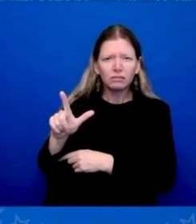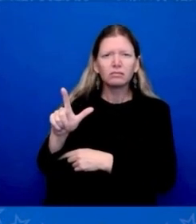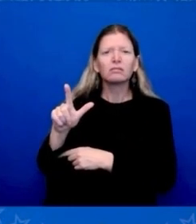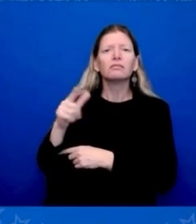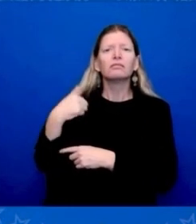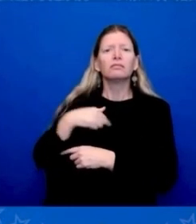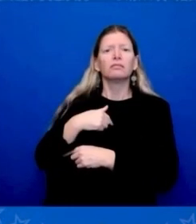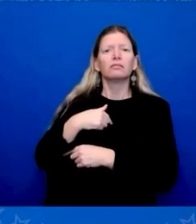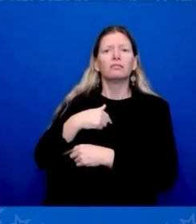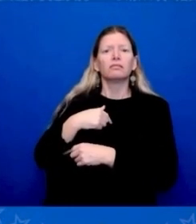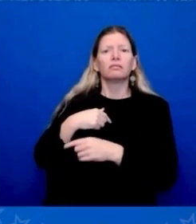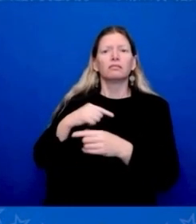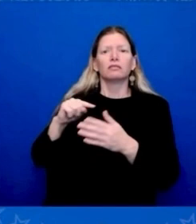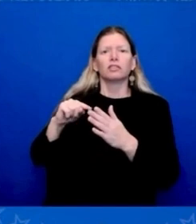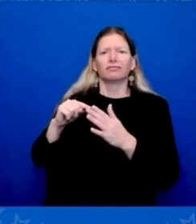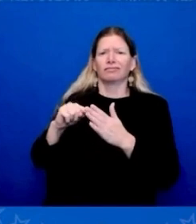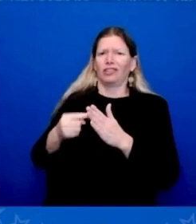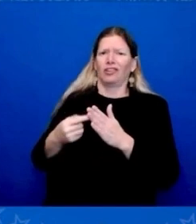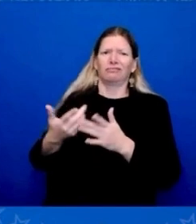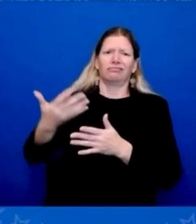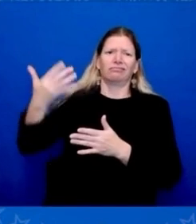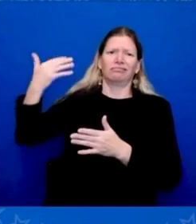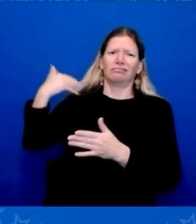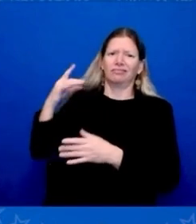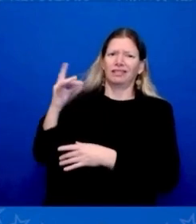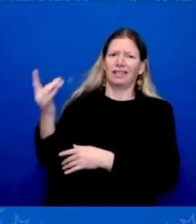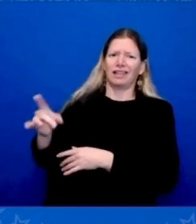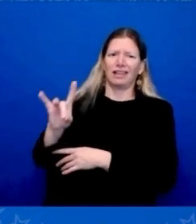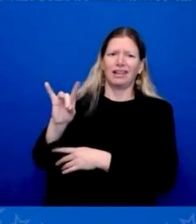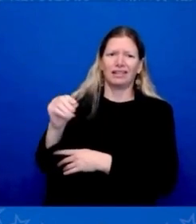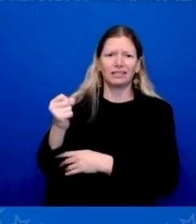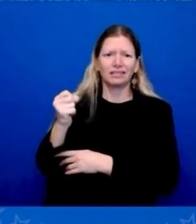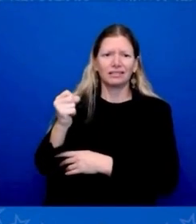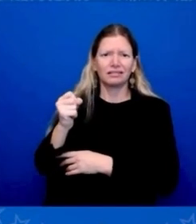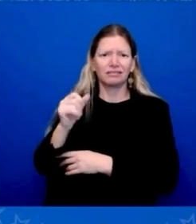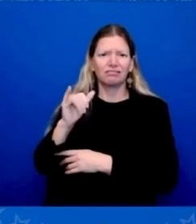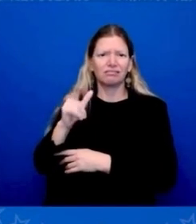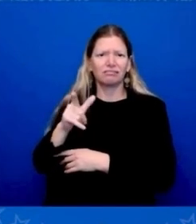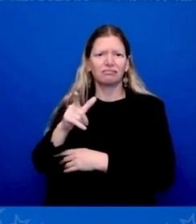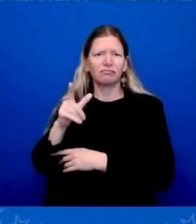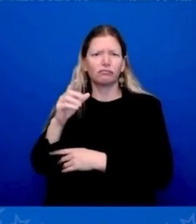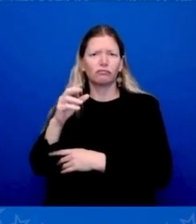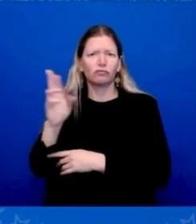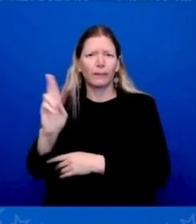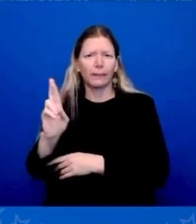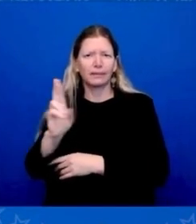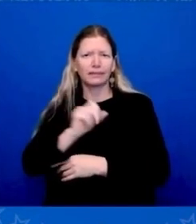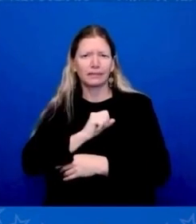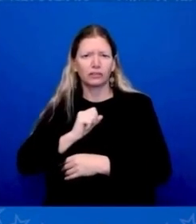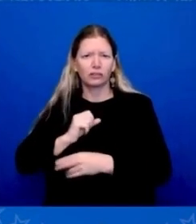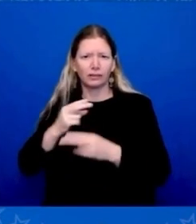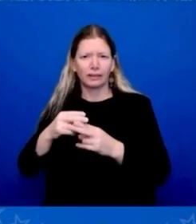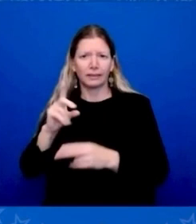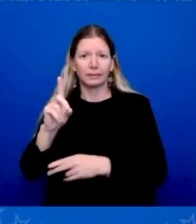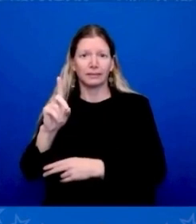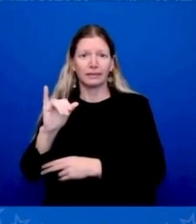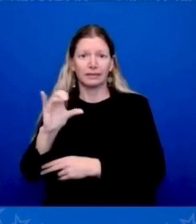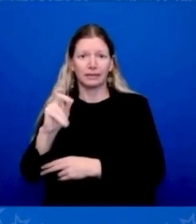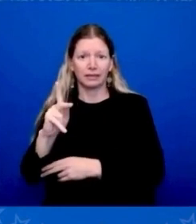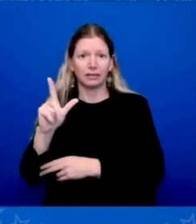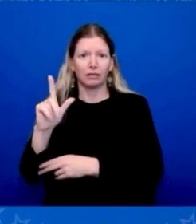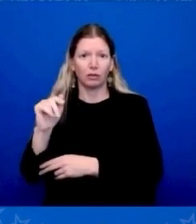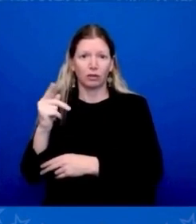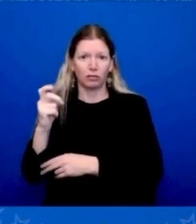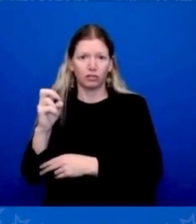senator named Dick Lugar. We said, here's what we're going to do. If you owe us money, we're going to forgive your debt if you